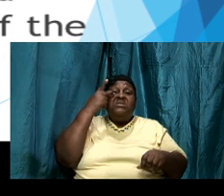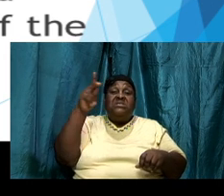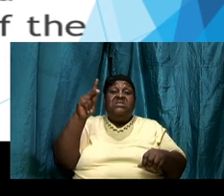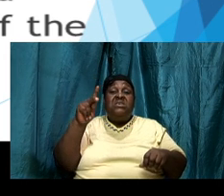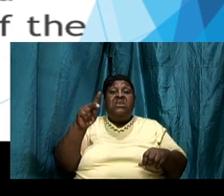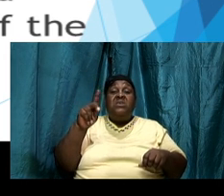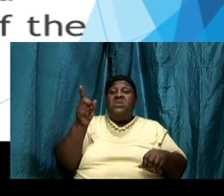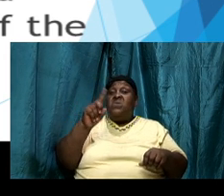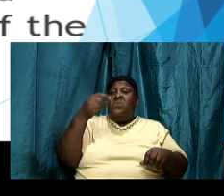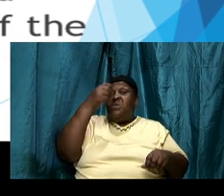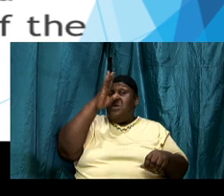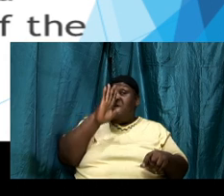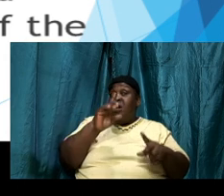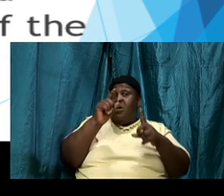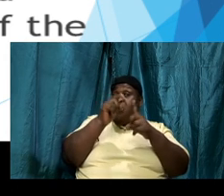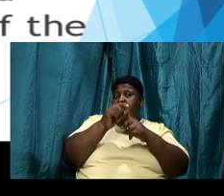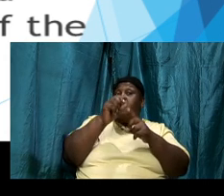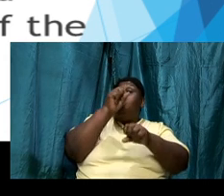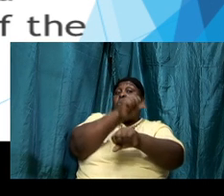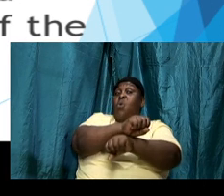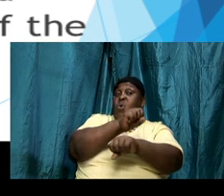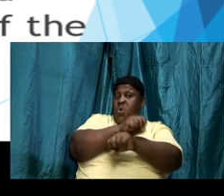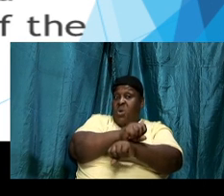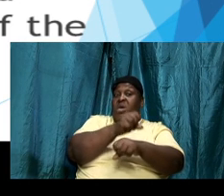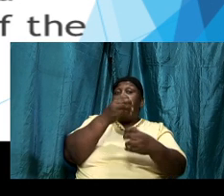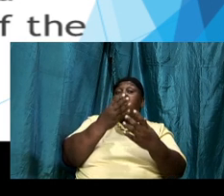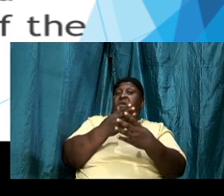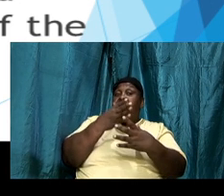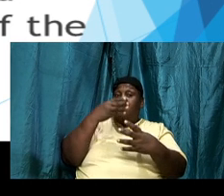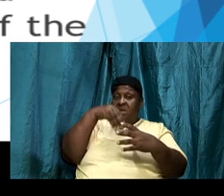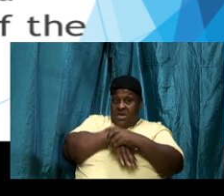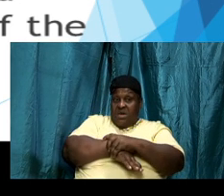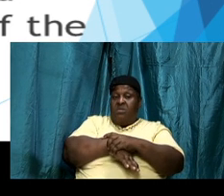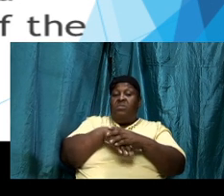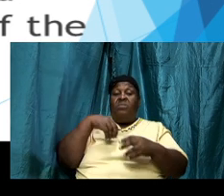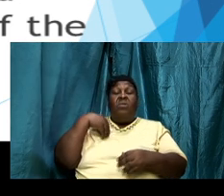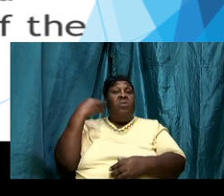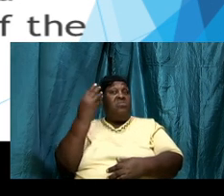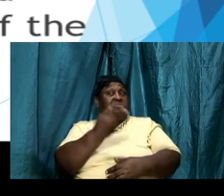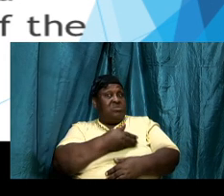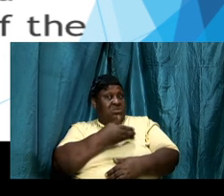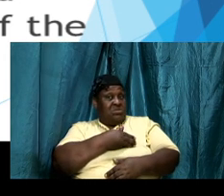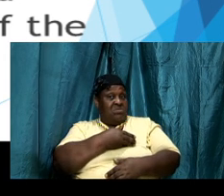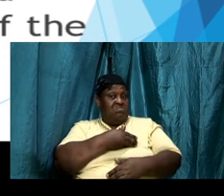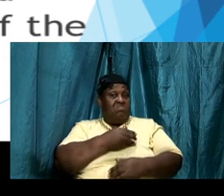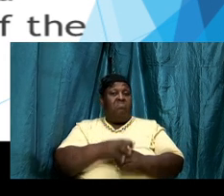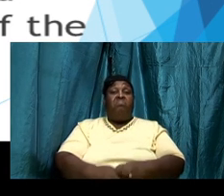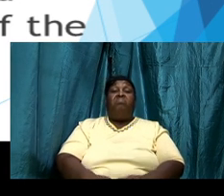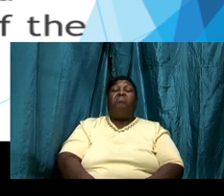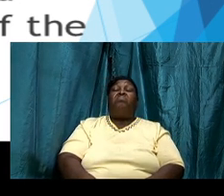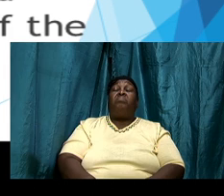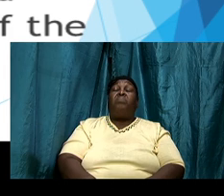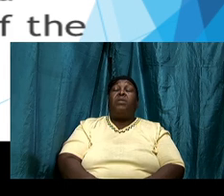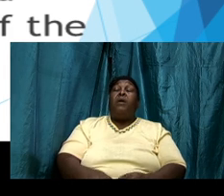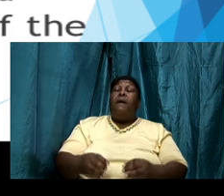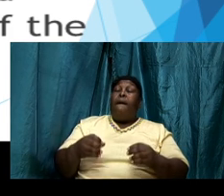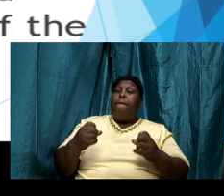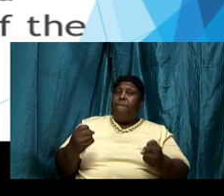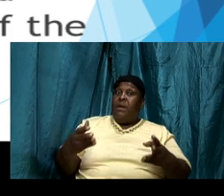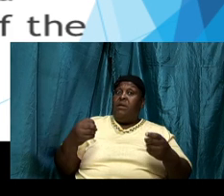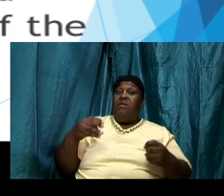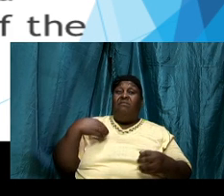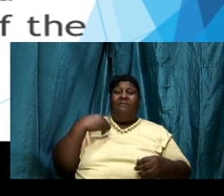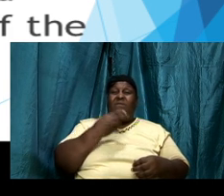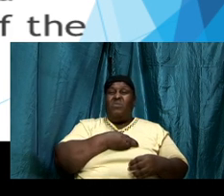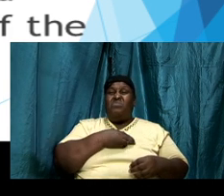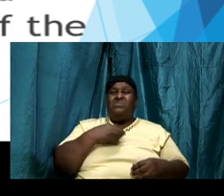the muck and the mire of your mind and your emotion many of us our minds are mucky because of all the things